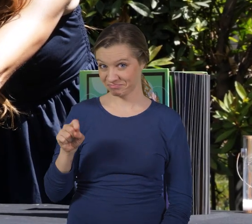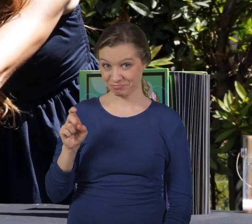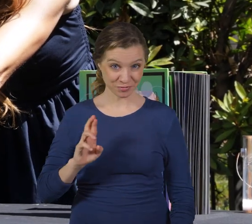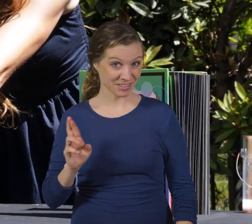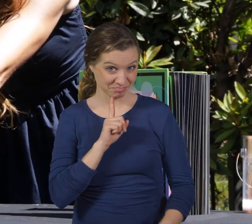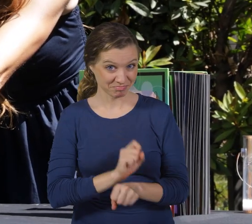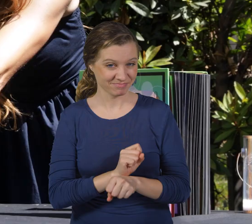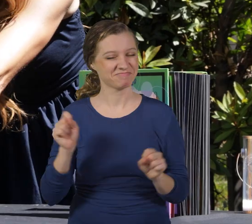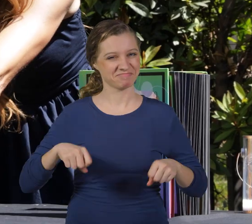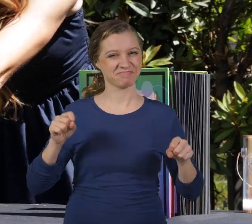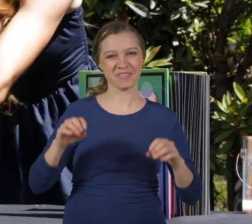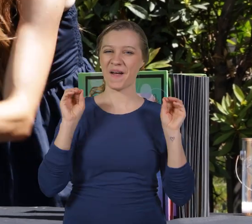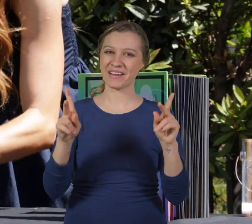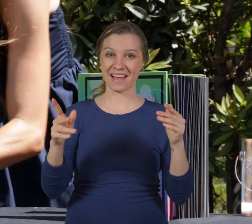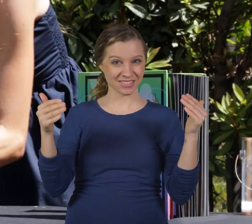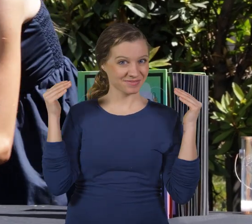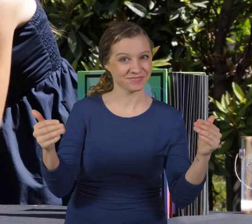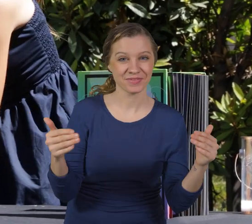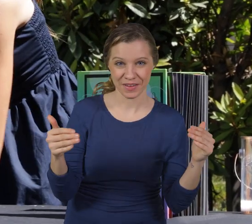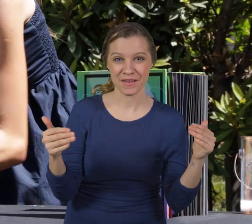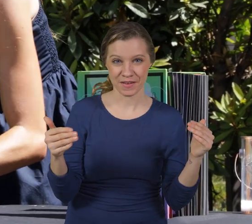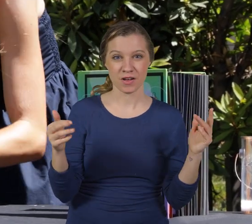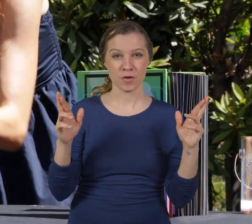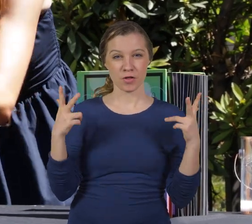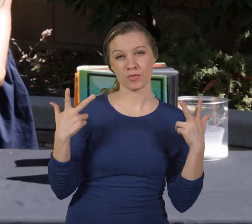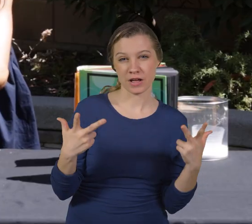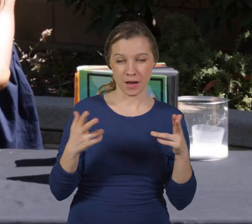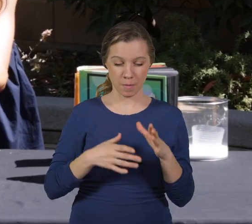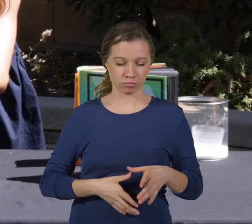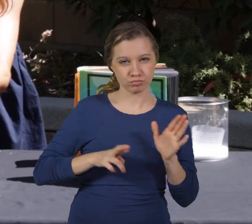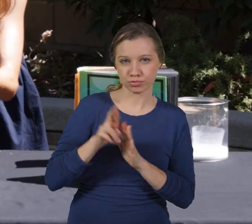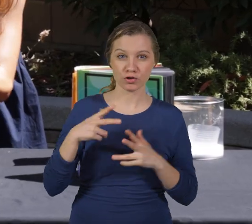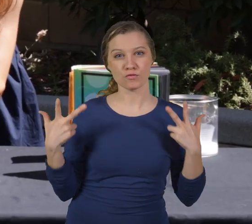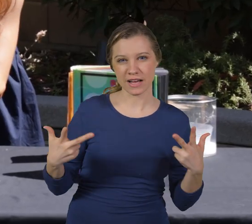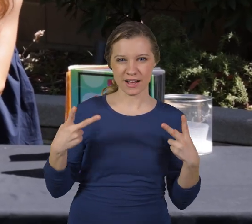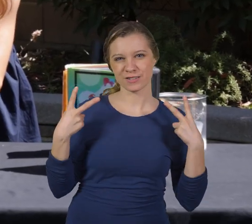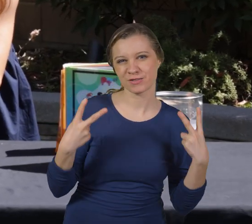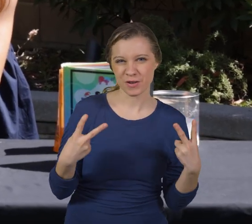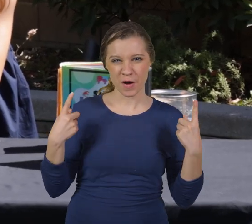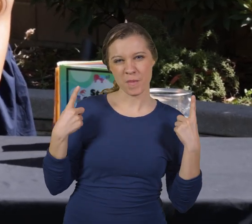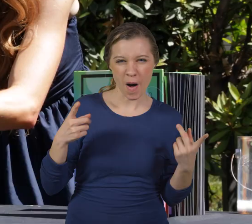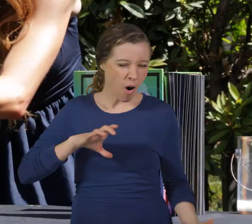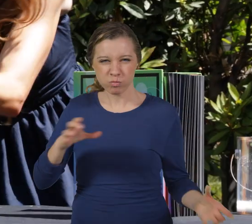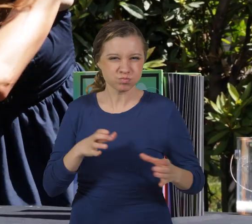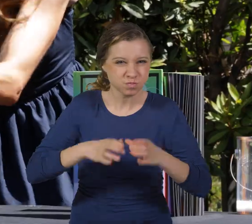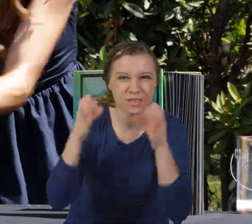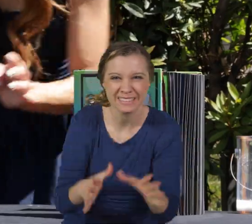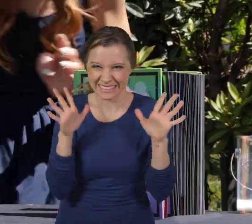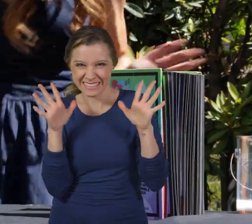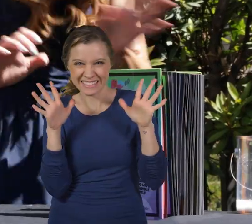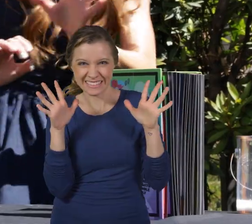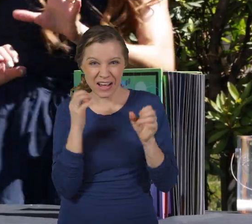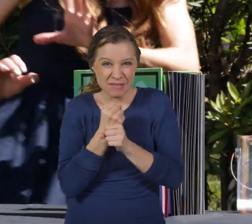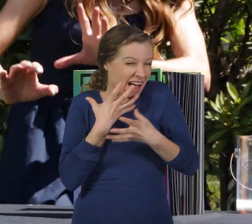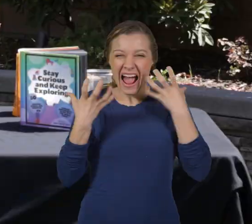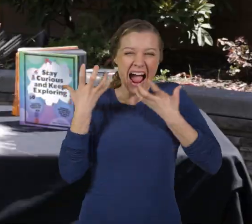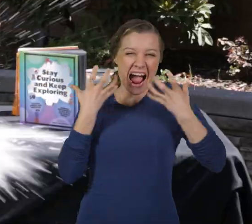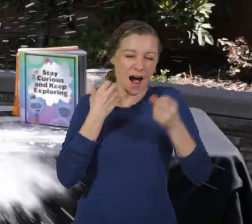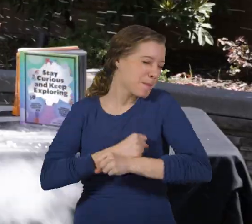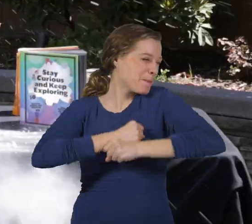Are we? Yeah? You were ready? Okay, here we go. Paint can launching in three, two, one.